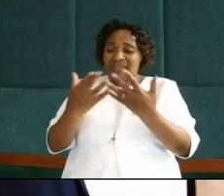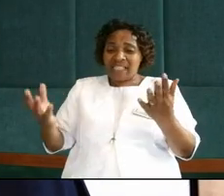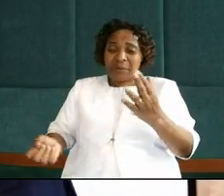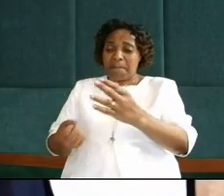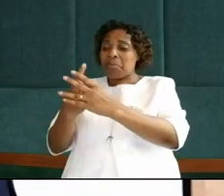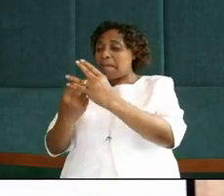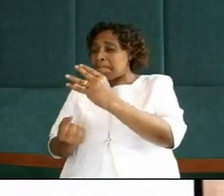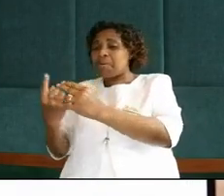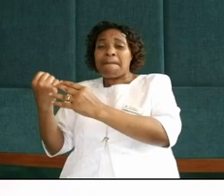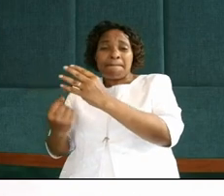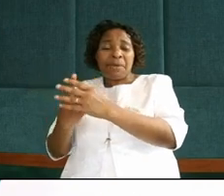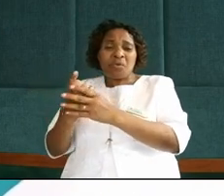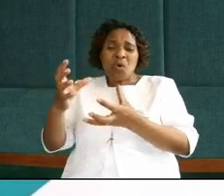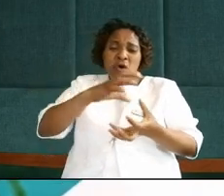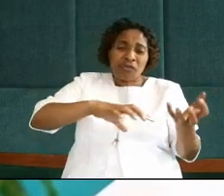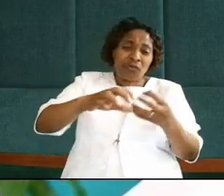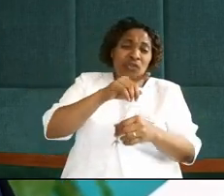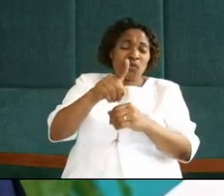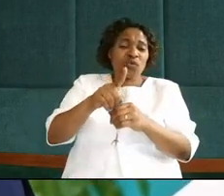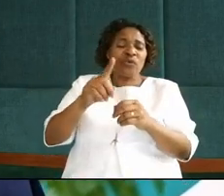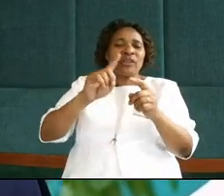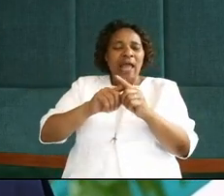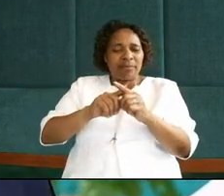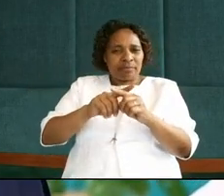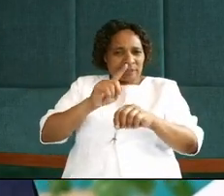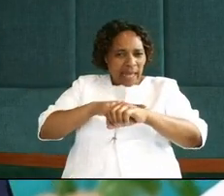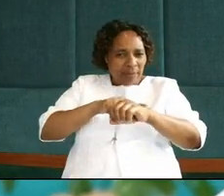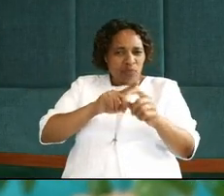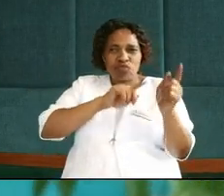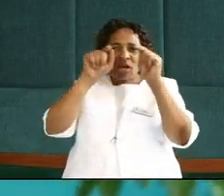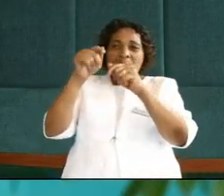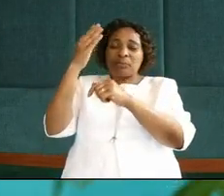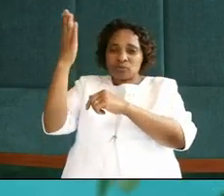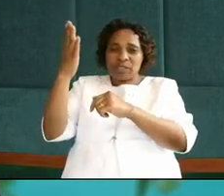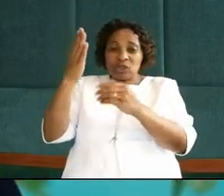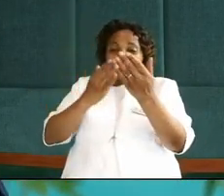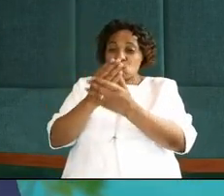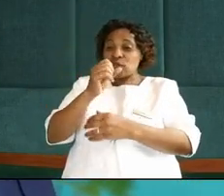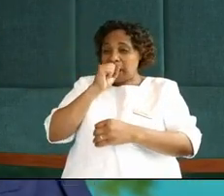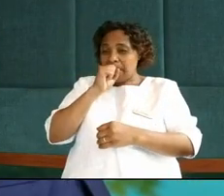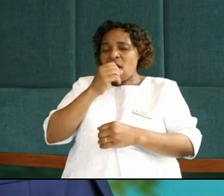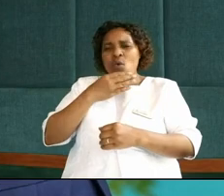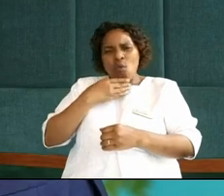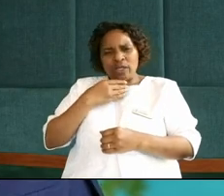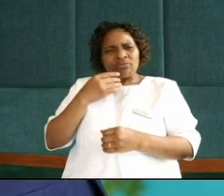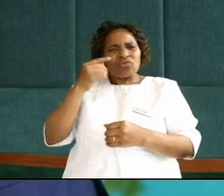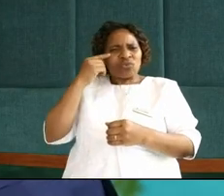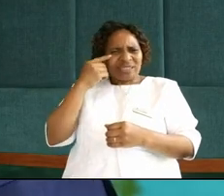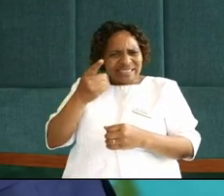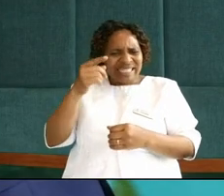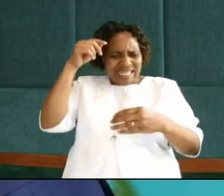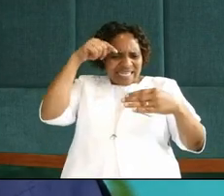They are choking you. You are contaminated as you come to me on this special ordinance. I want you to know, I know inside of